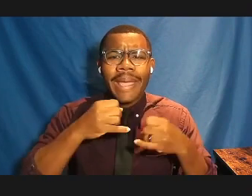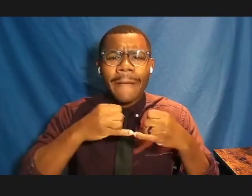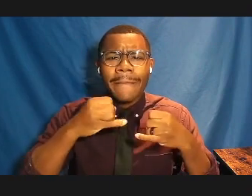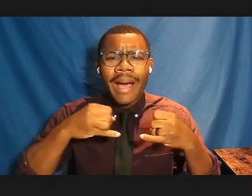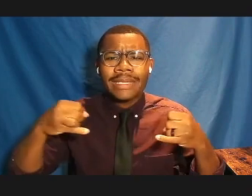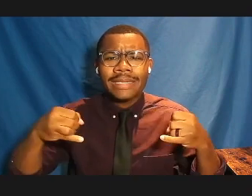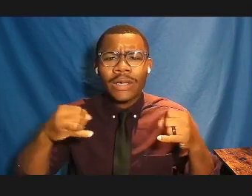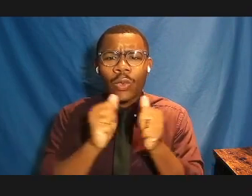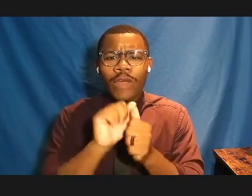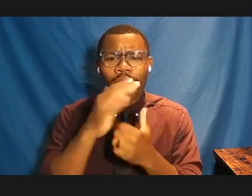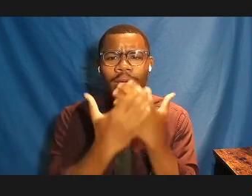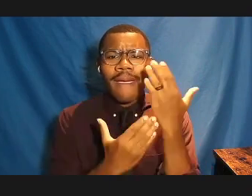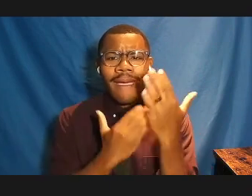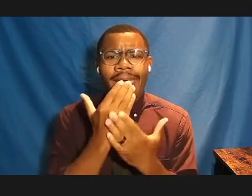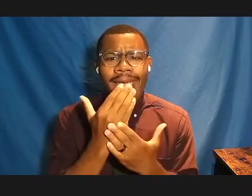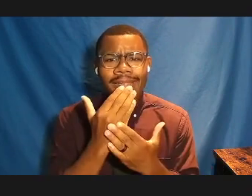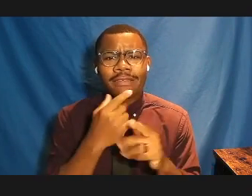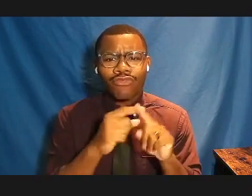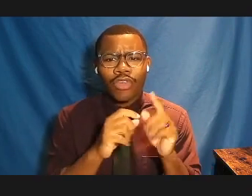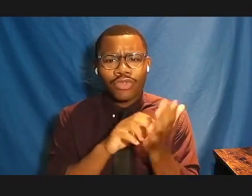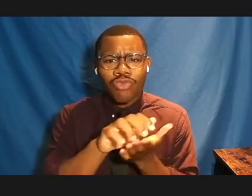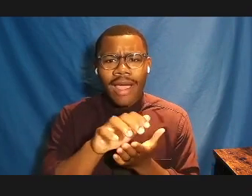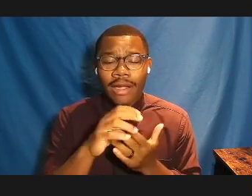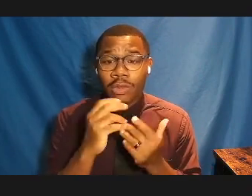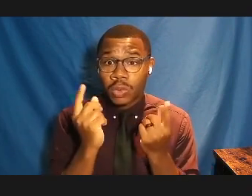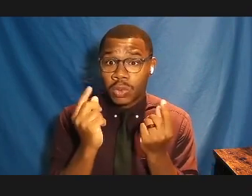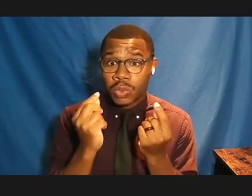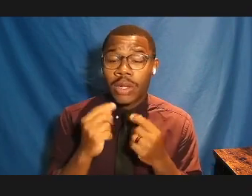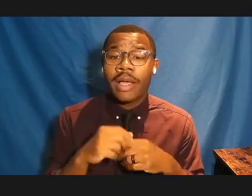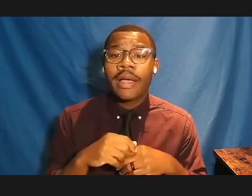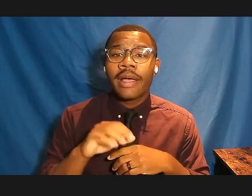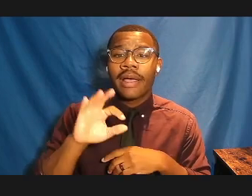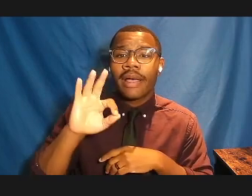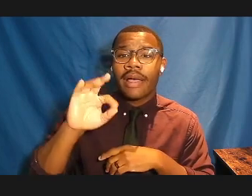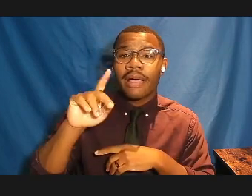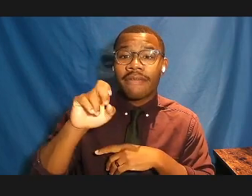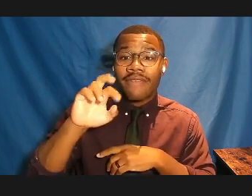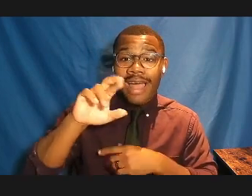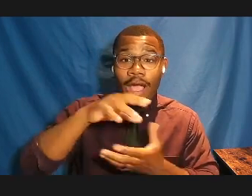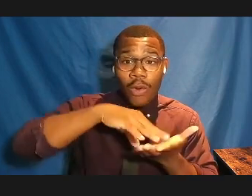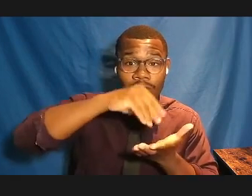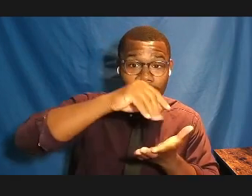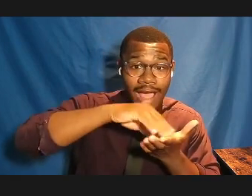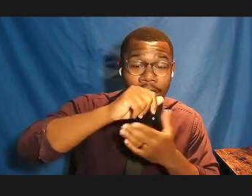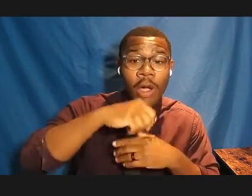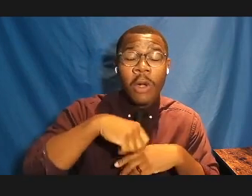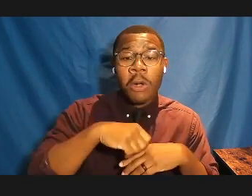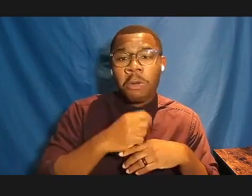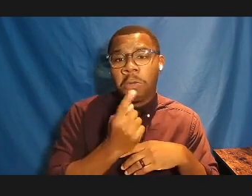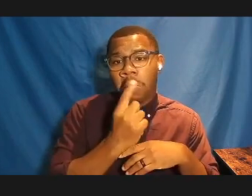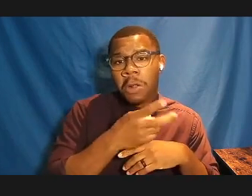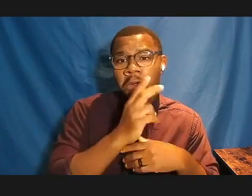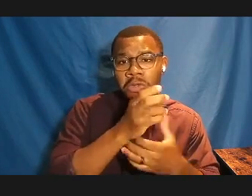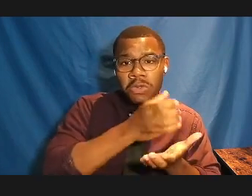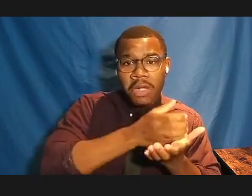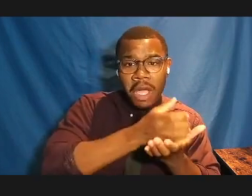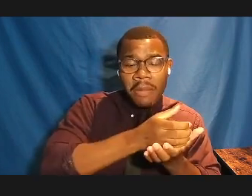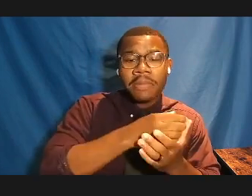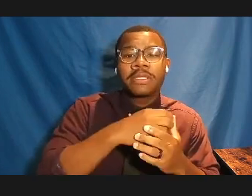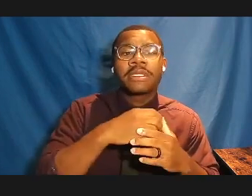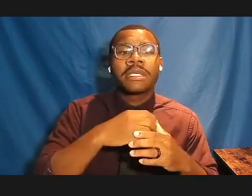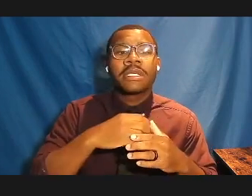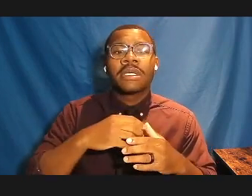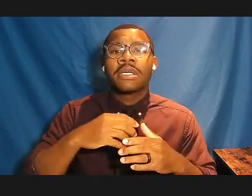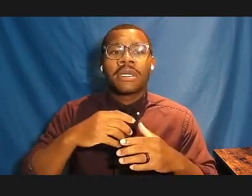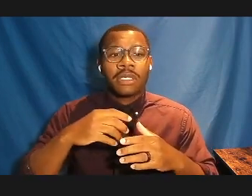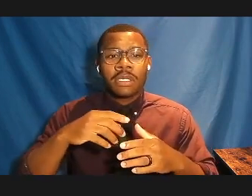You take a cup or two of flour and you put it on a table in the most classic way, you push your fist in it to make